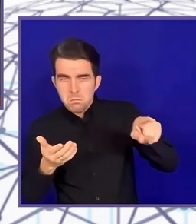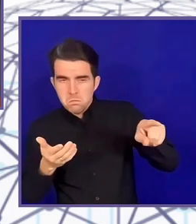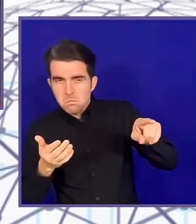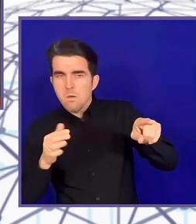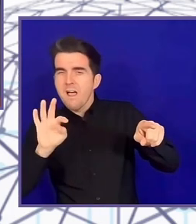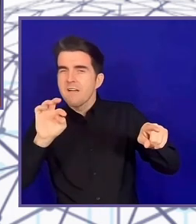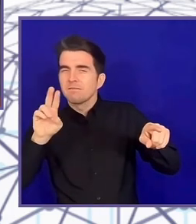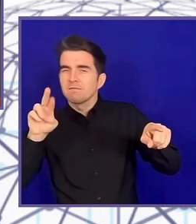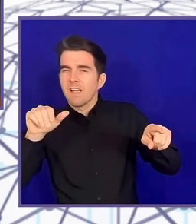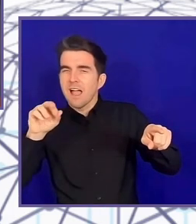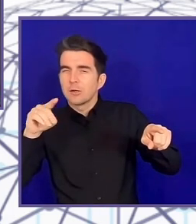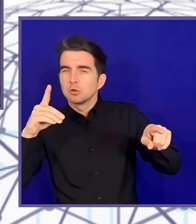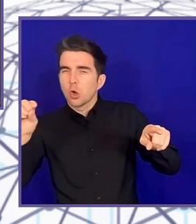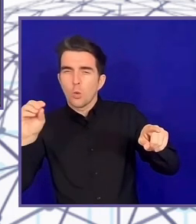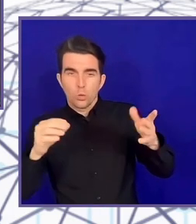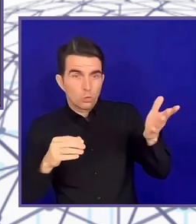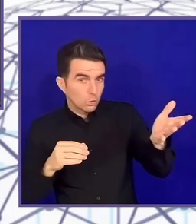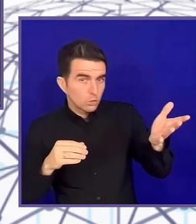Hi, my name is Sheila.